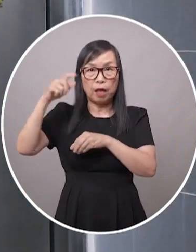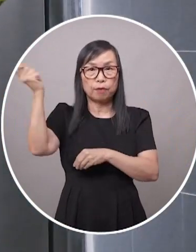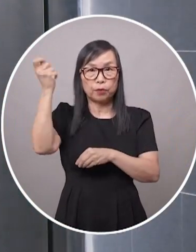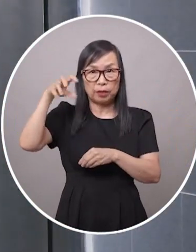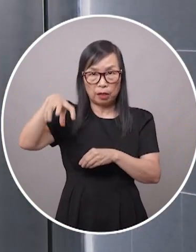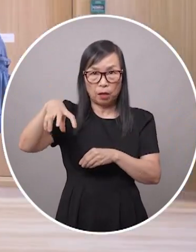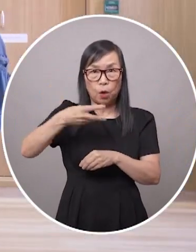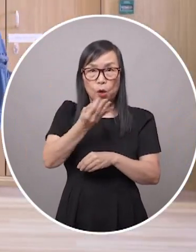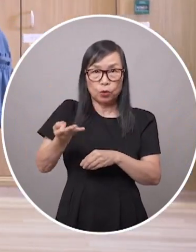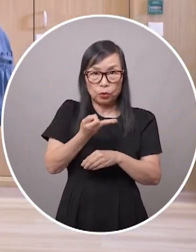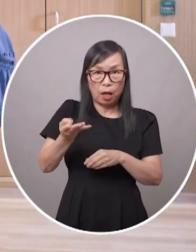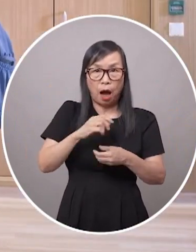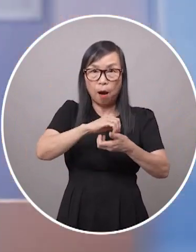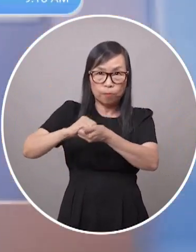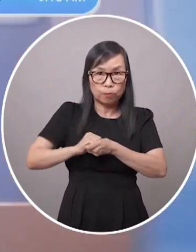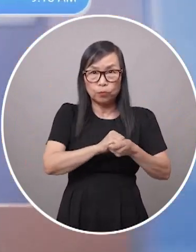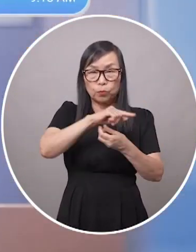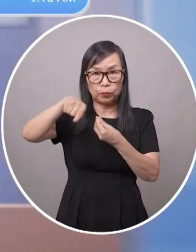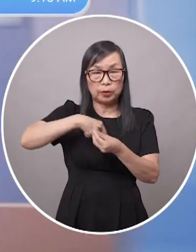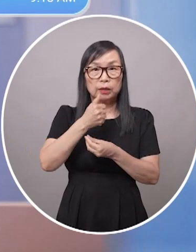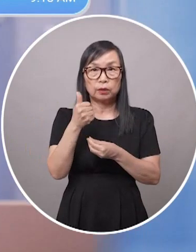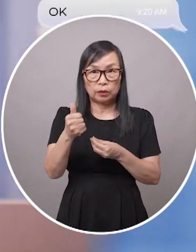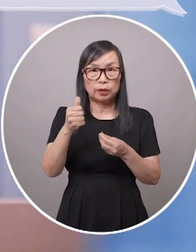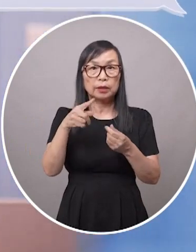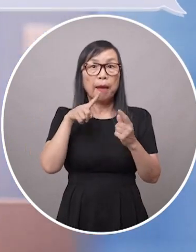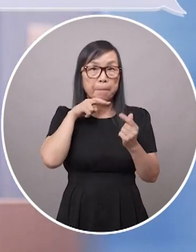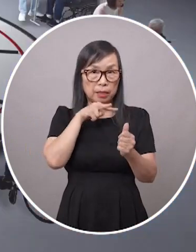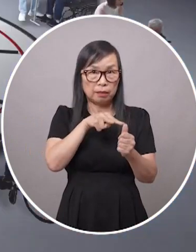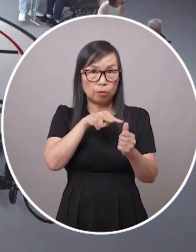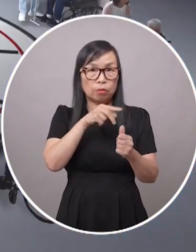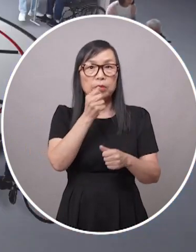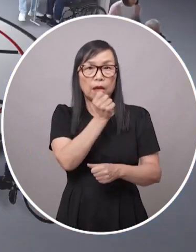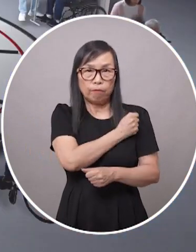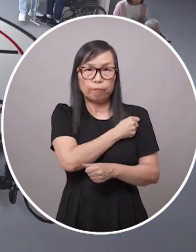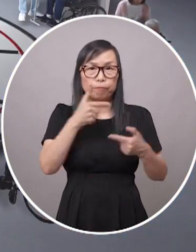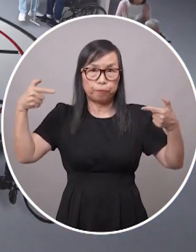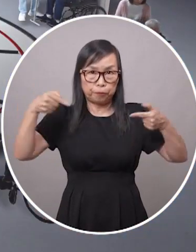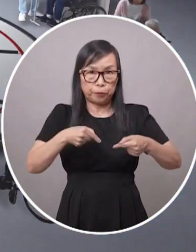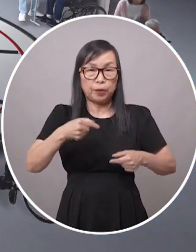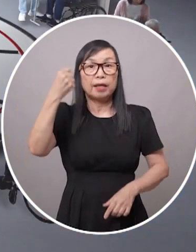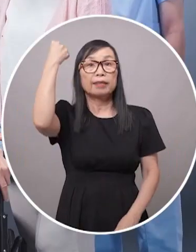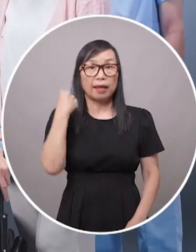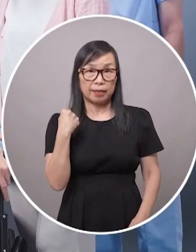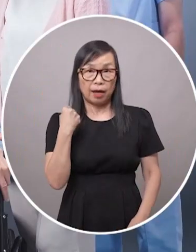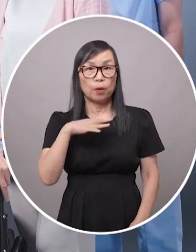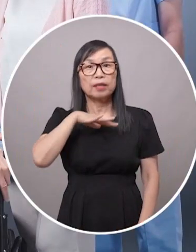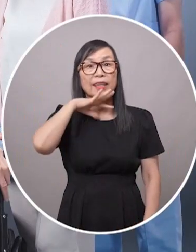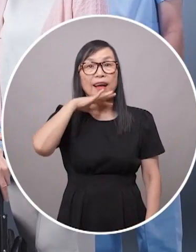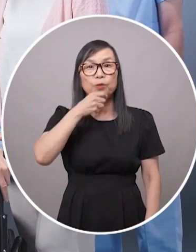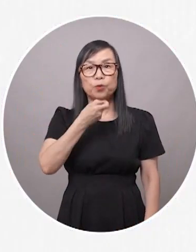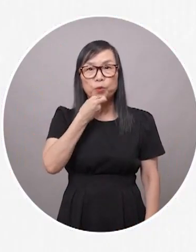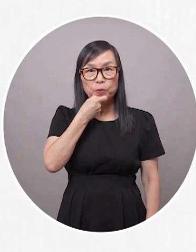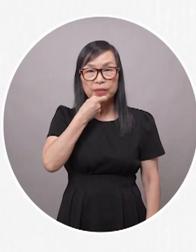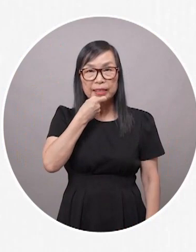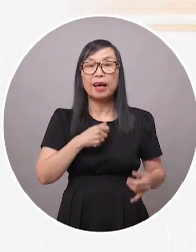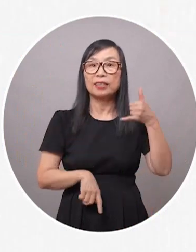and our society can build a carer-friendly community. Let's help carers take a break and show our support.